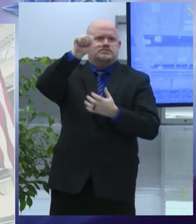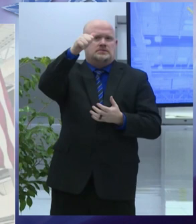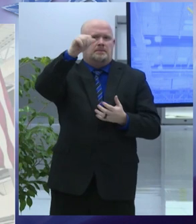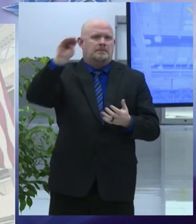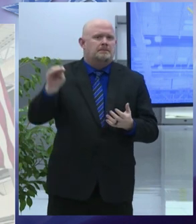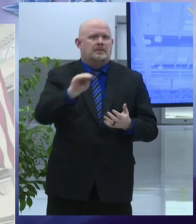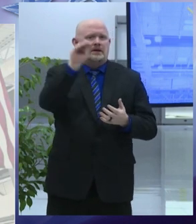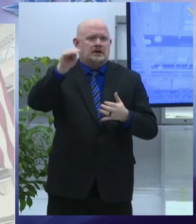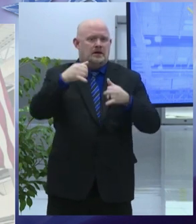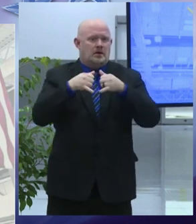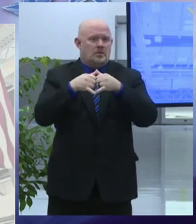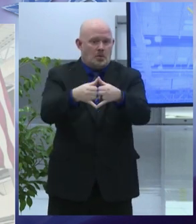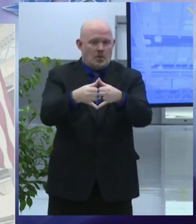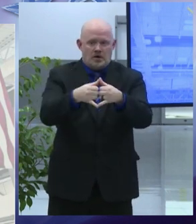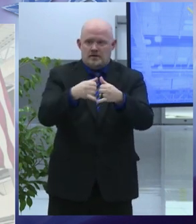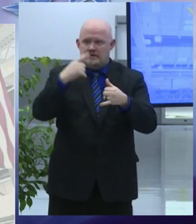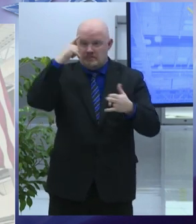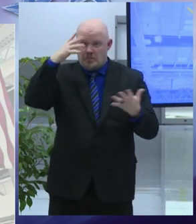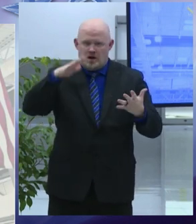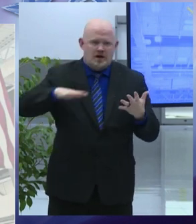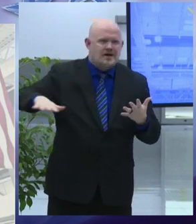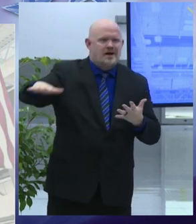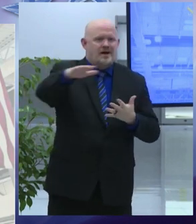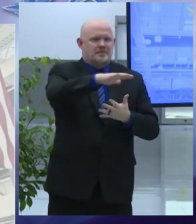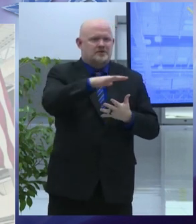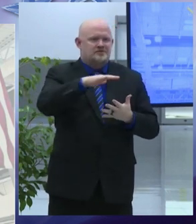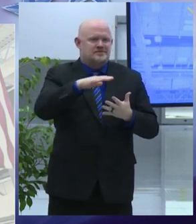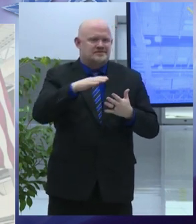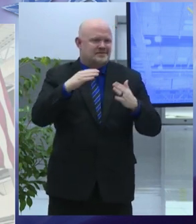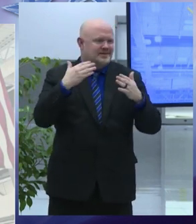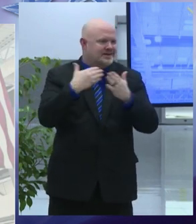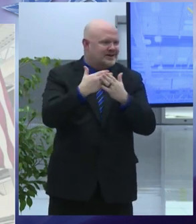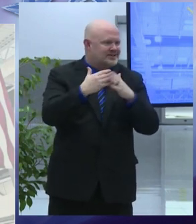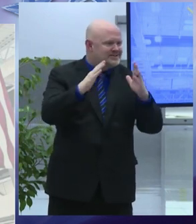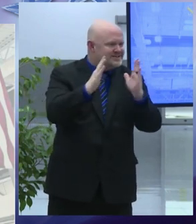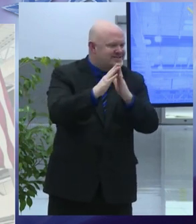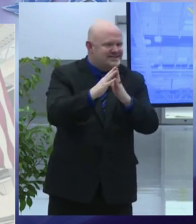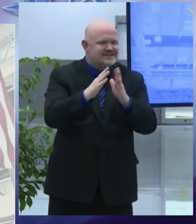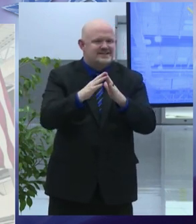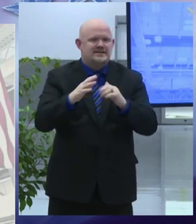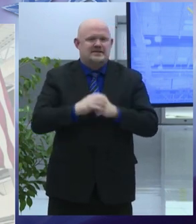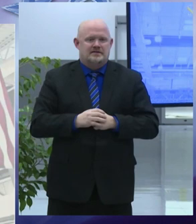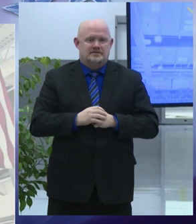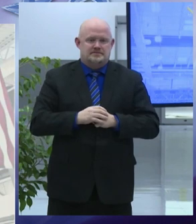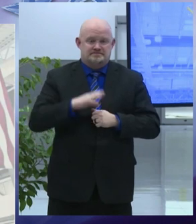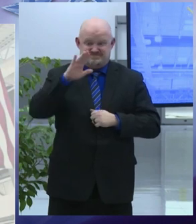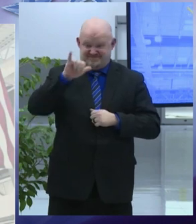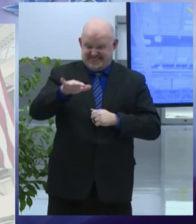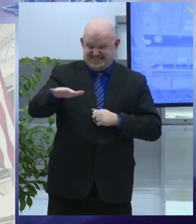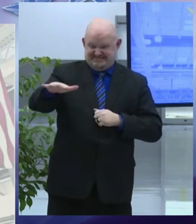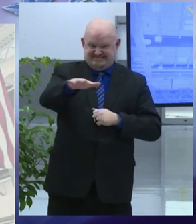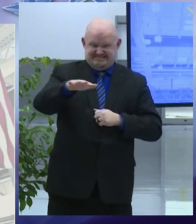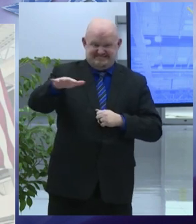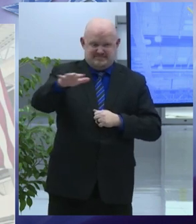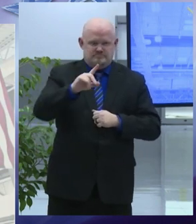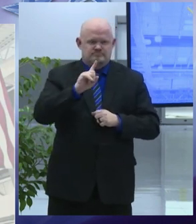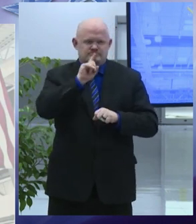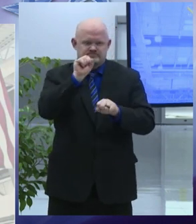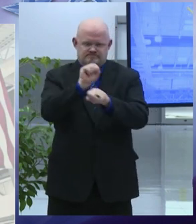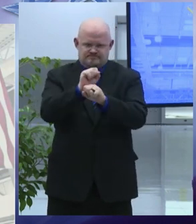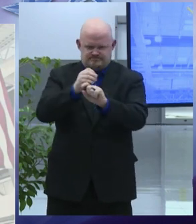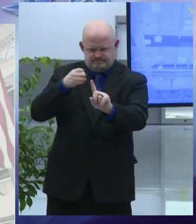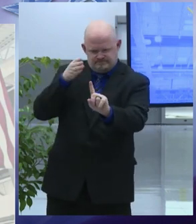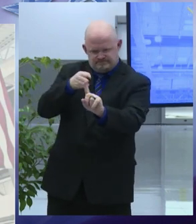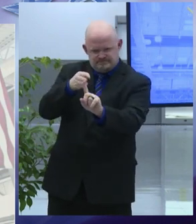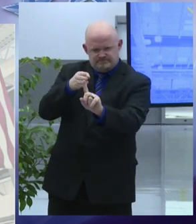that serve as the southwest gateway to downtown it's a strategic area that will spur growth and opportunity in neighborhood business corridors to the